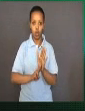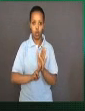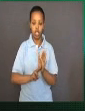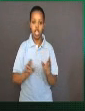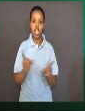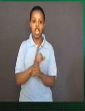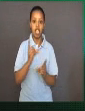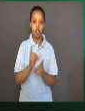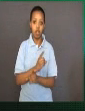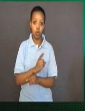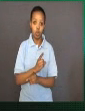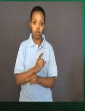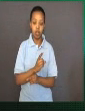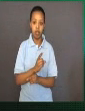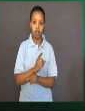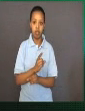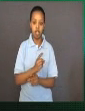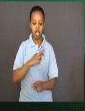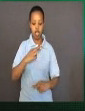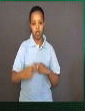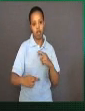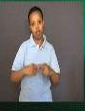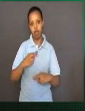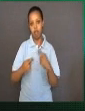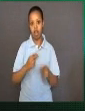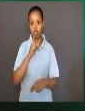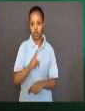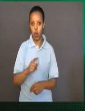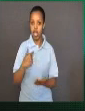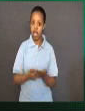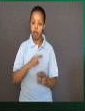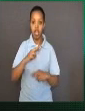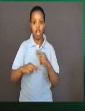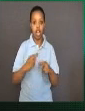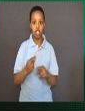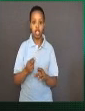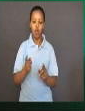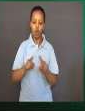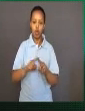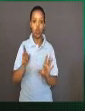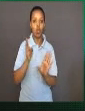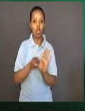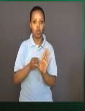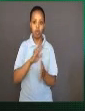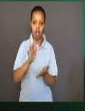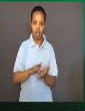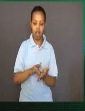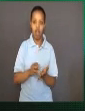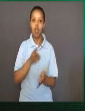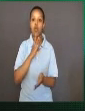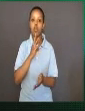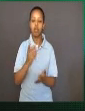as a result of reactions between gases such as water vapor,